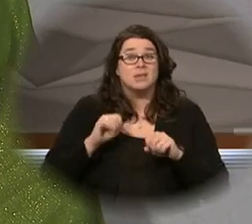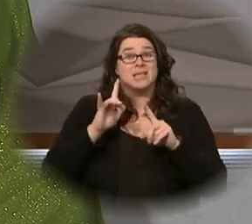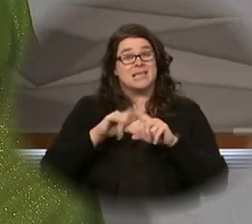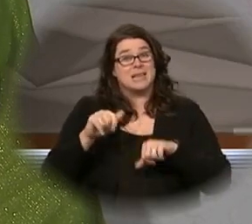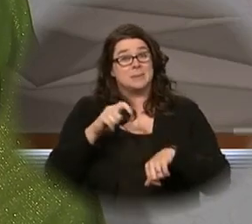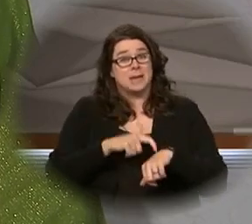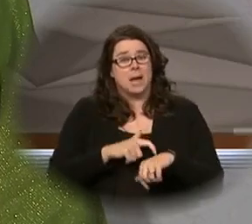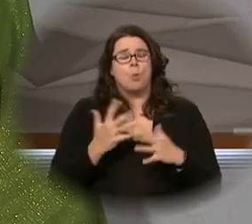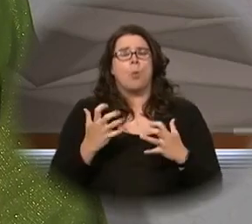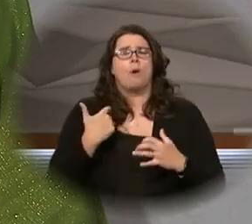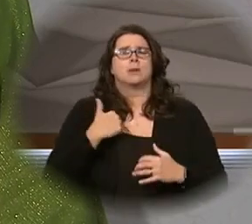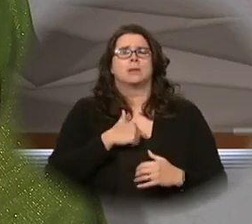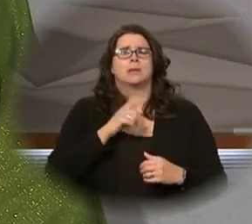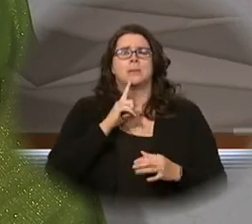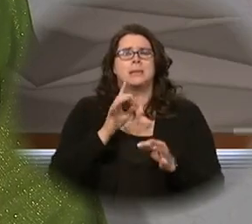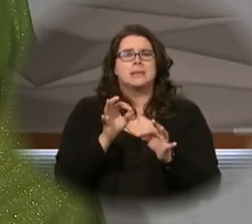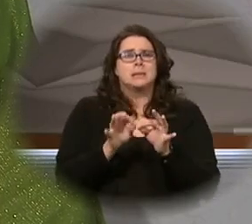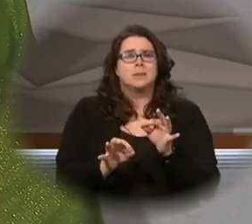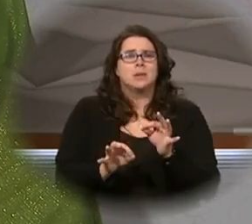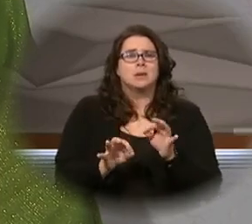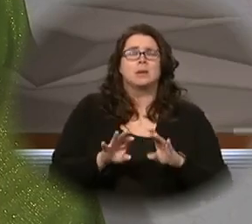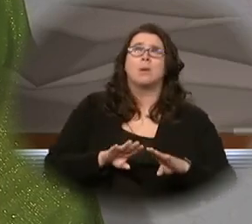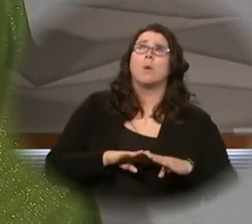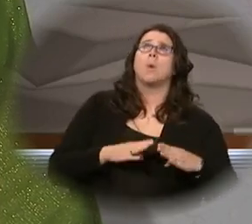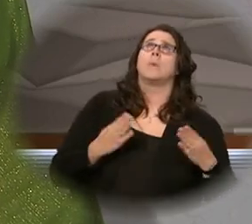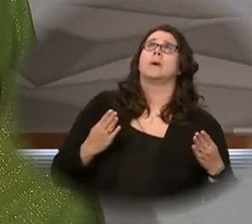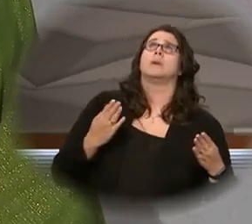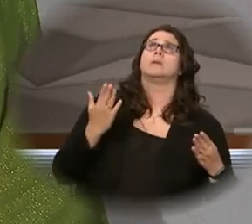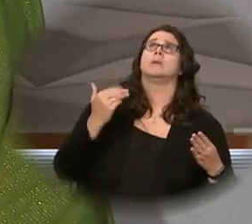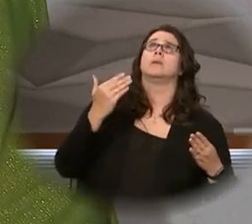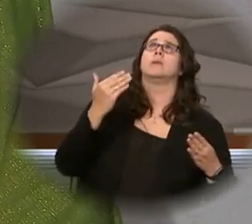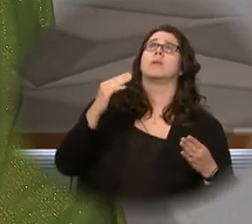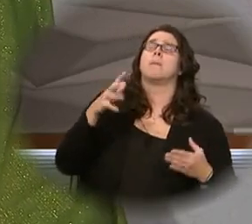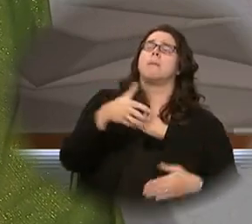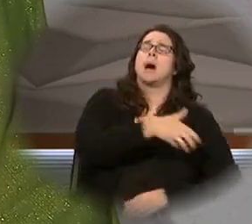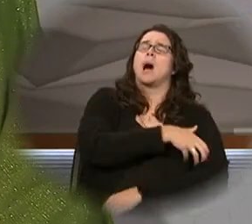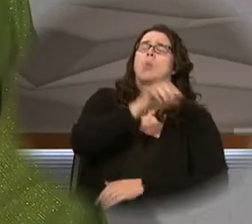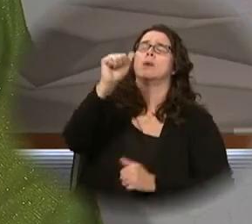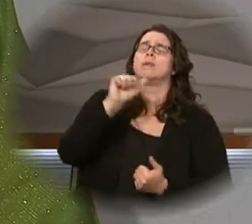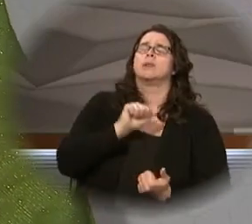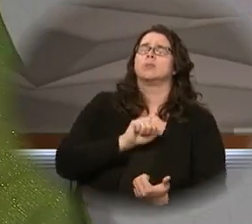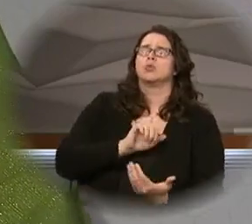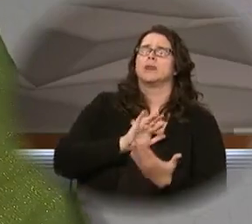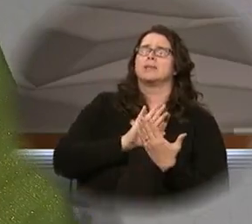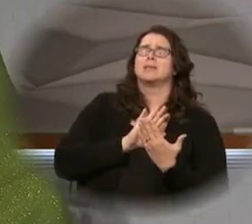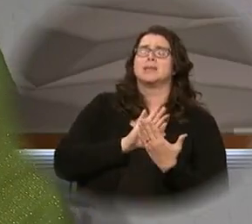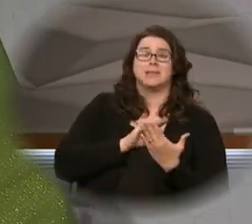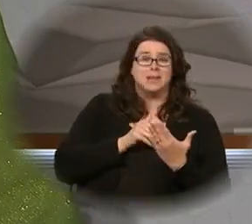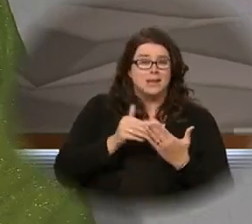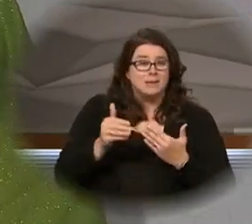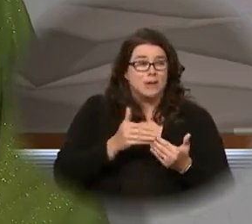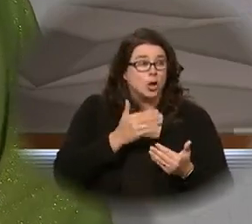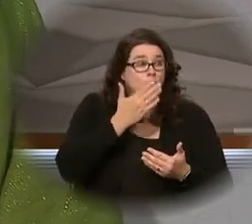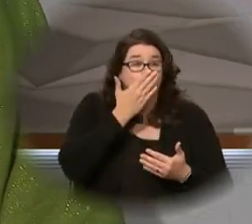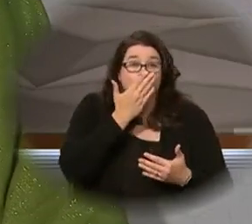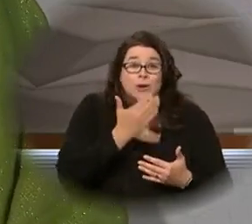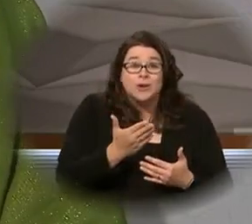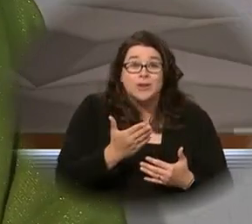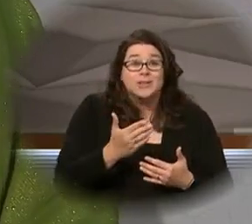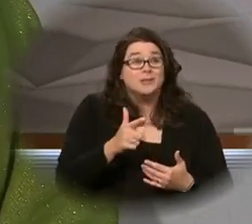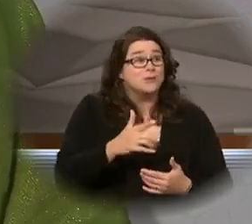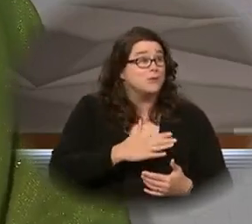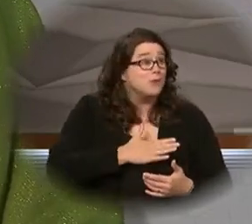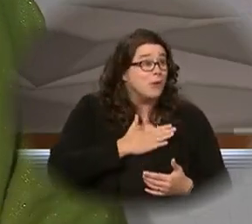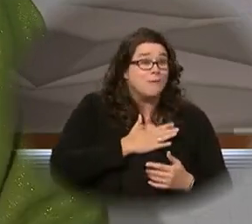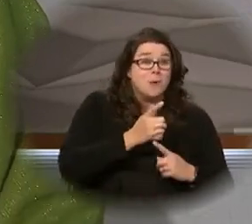wants us to be simply open to the power of his presence in the midst of our goodness, in the midst of our